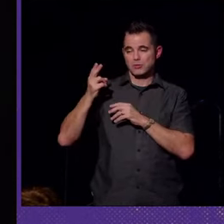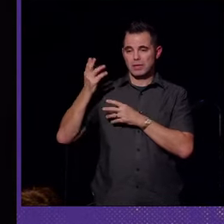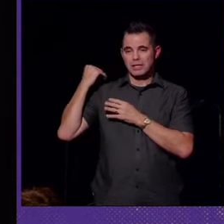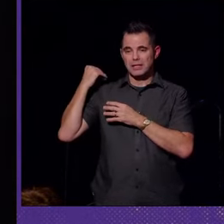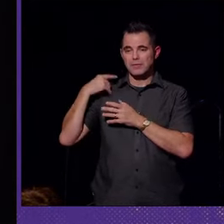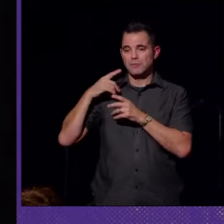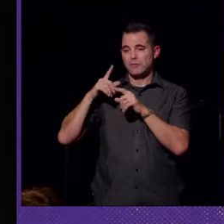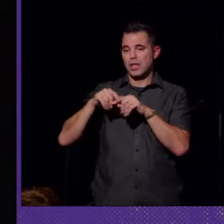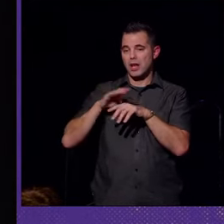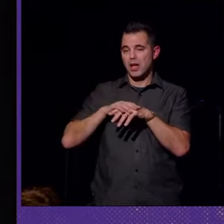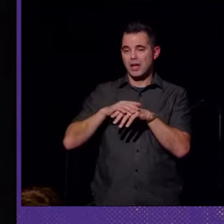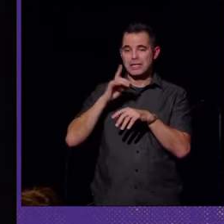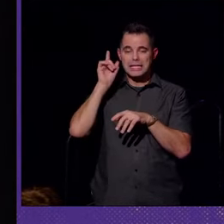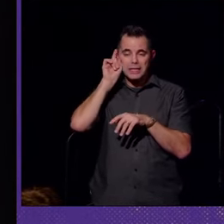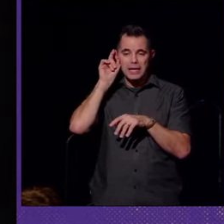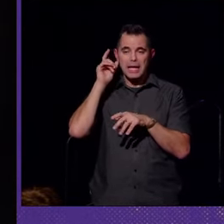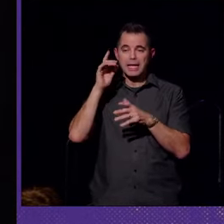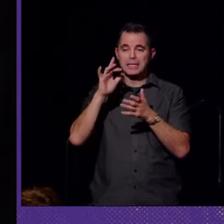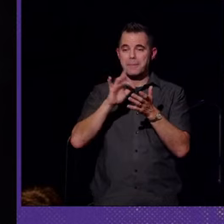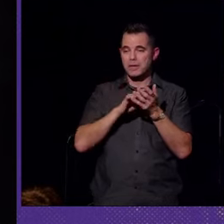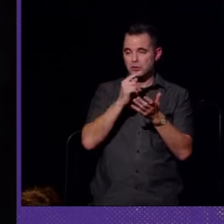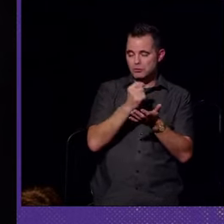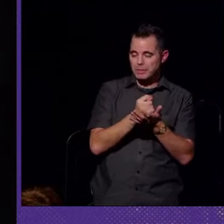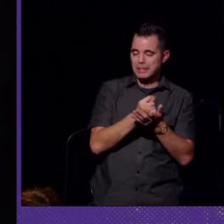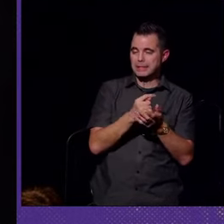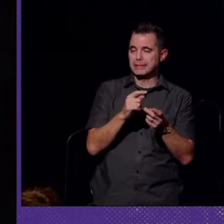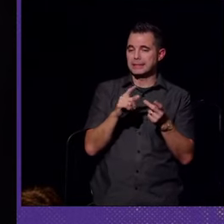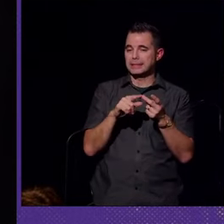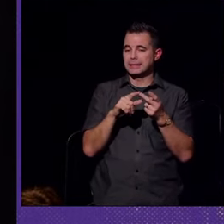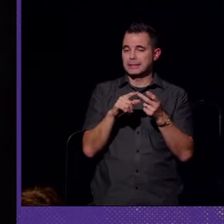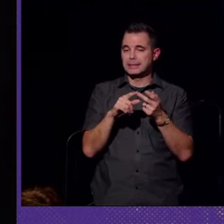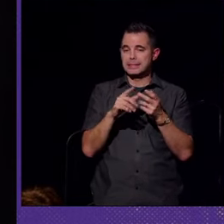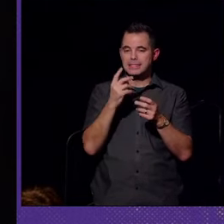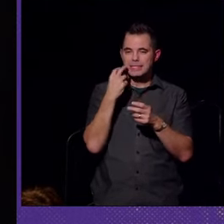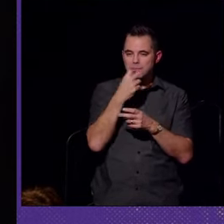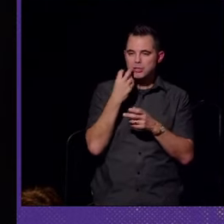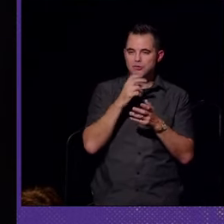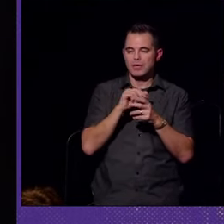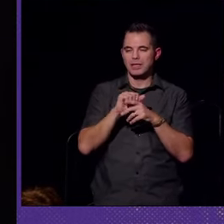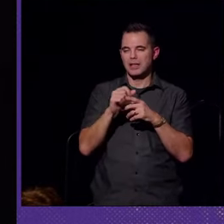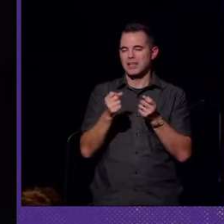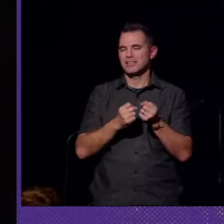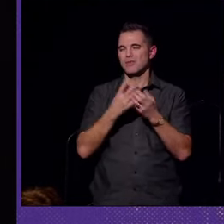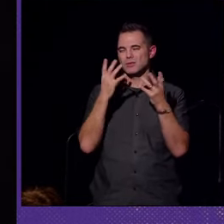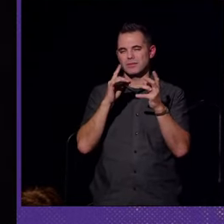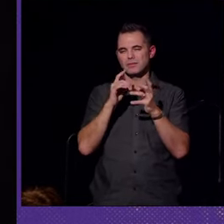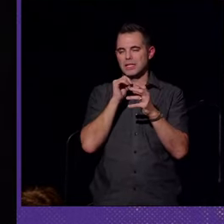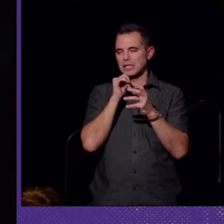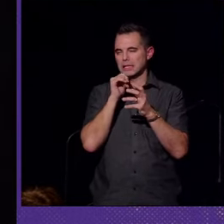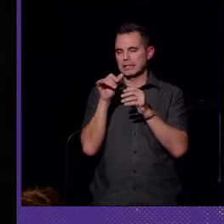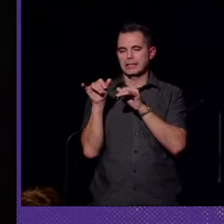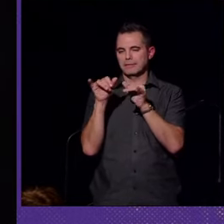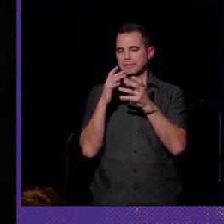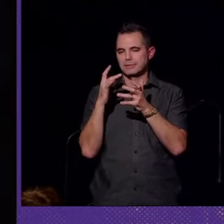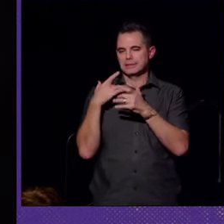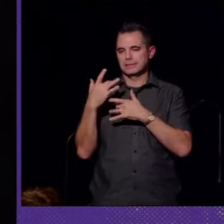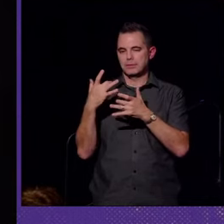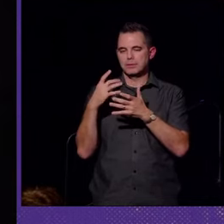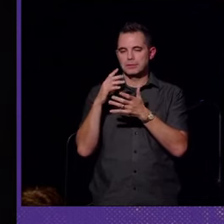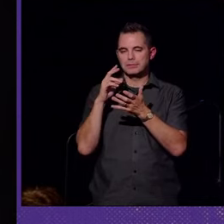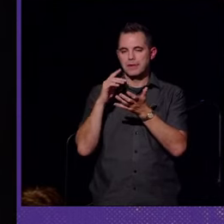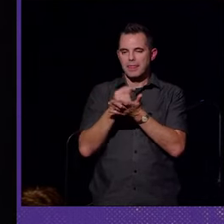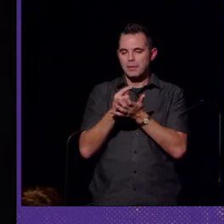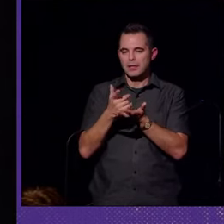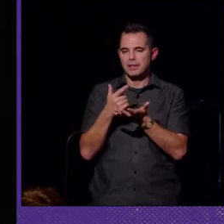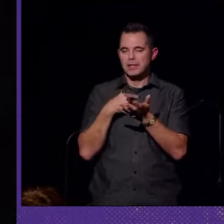have relied on hearing aids, medical treatment, speech training, and a host of unconventional therapies that promise